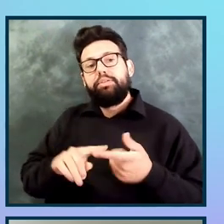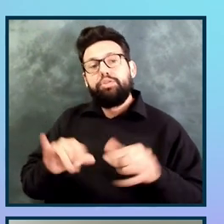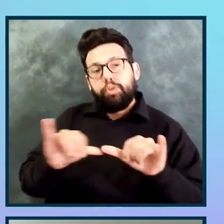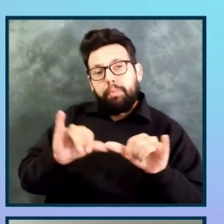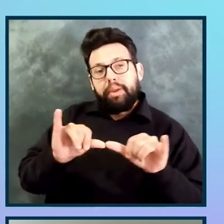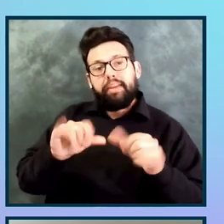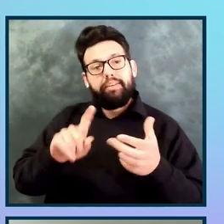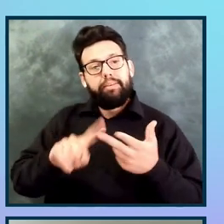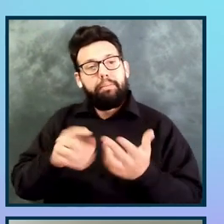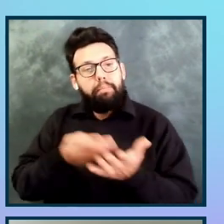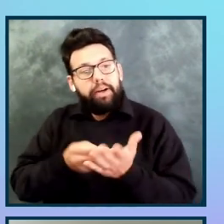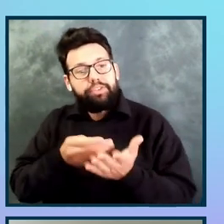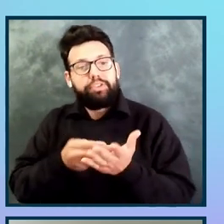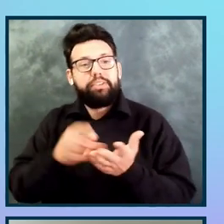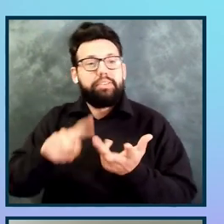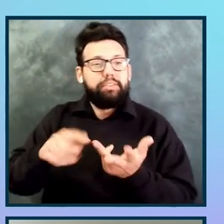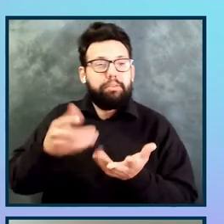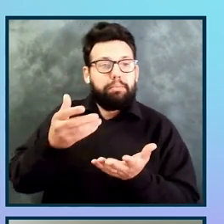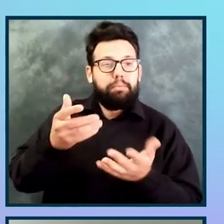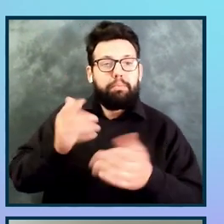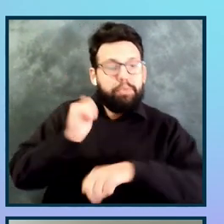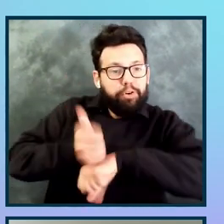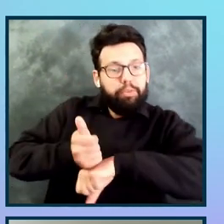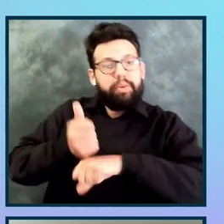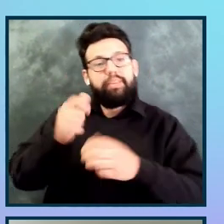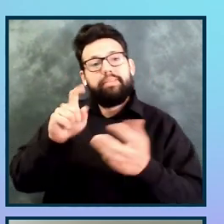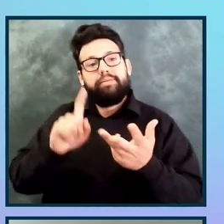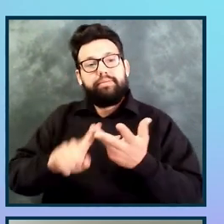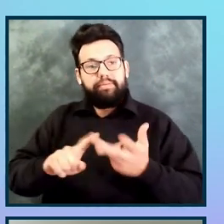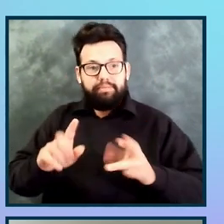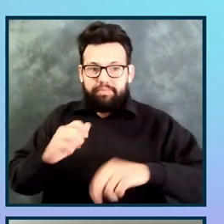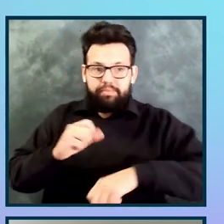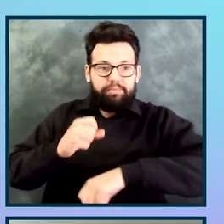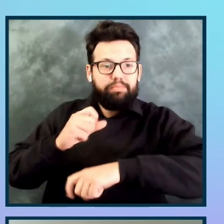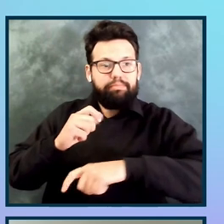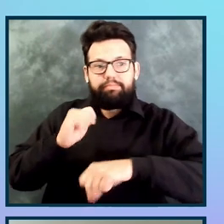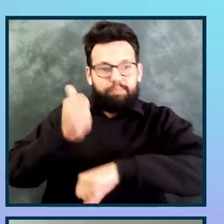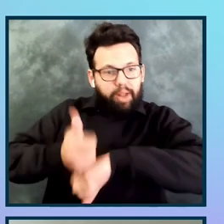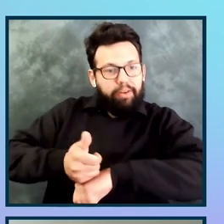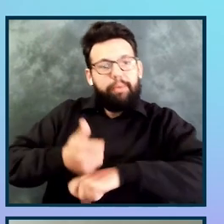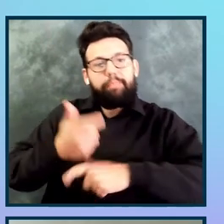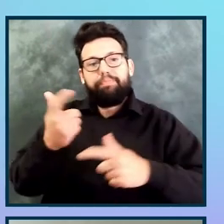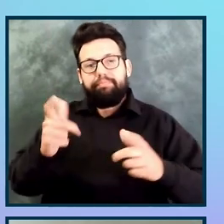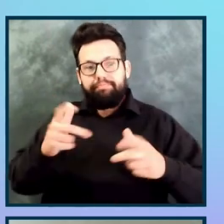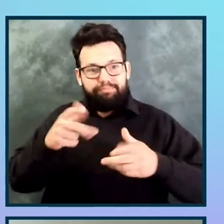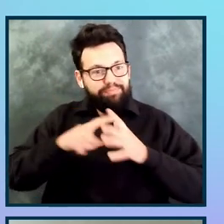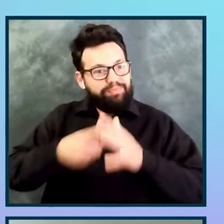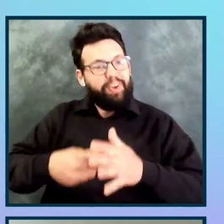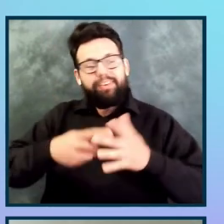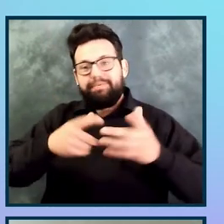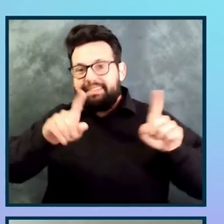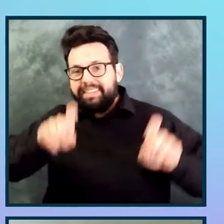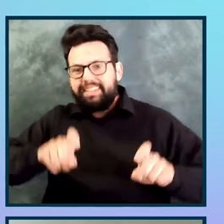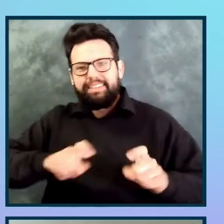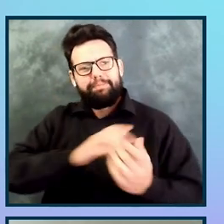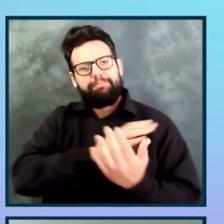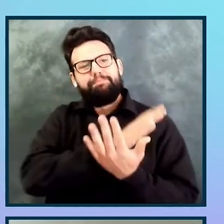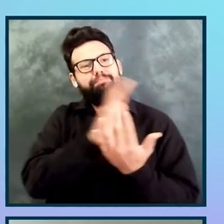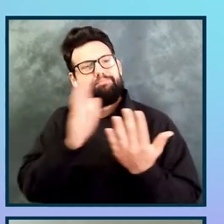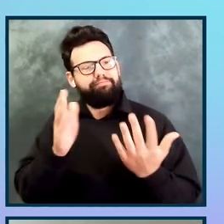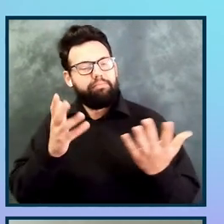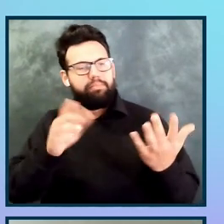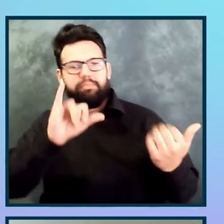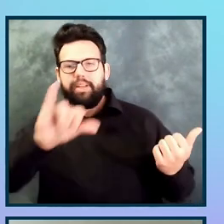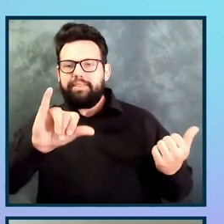groundwork, kickoff, testing, and report delivery listed on the screen in what you would probably consider quite the ideal sequence.